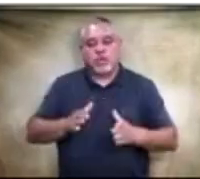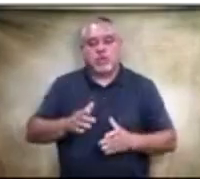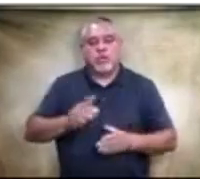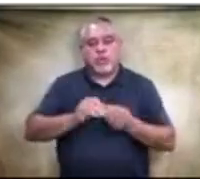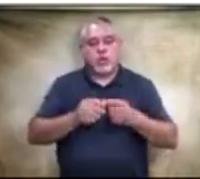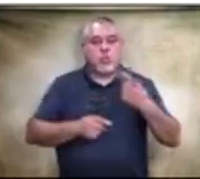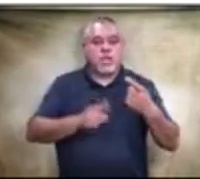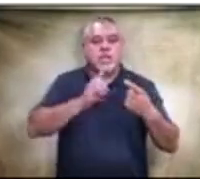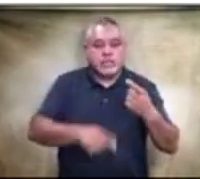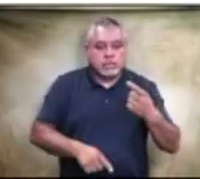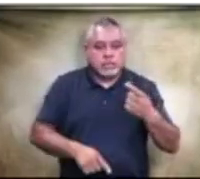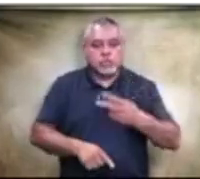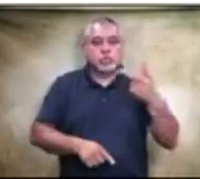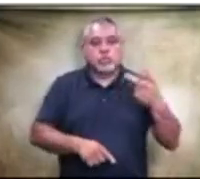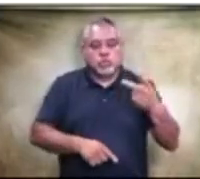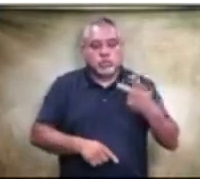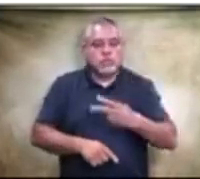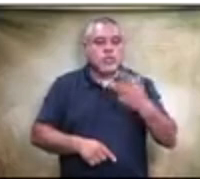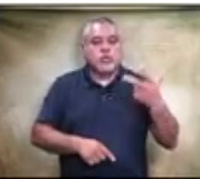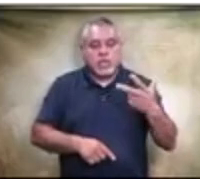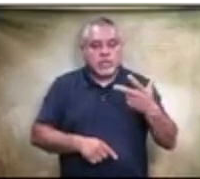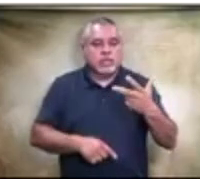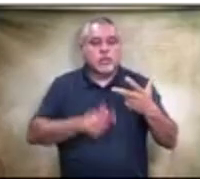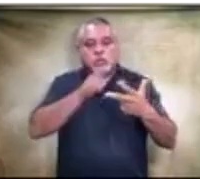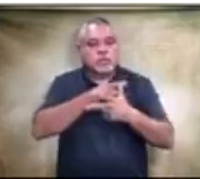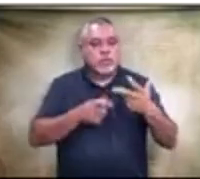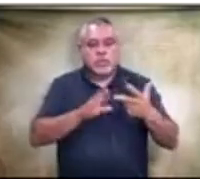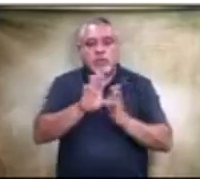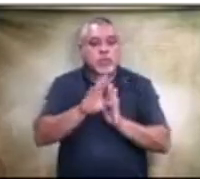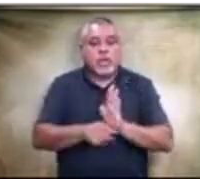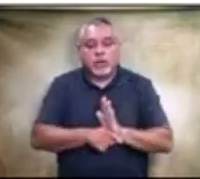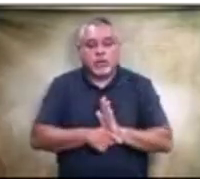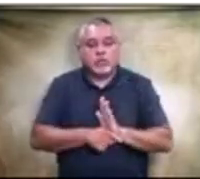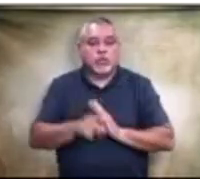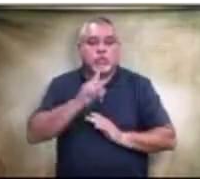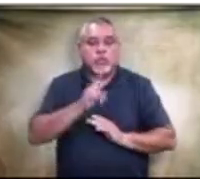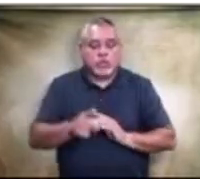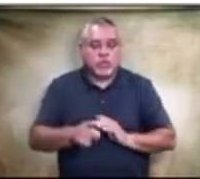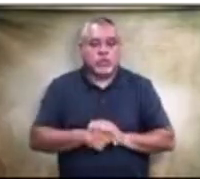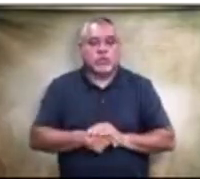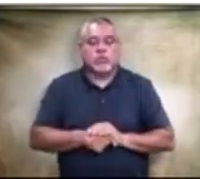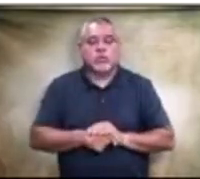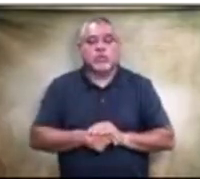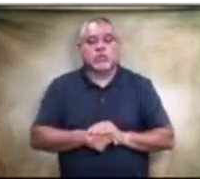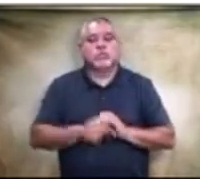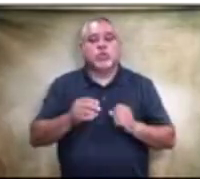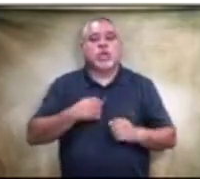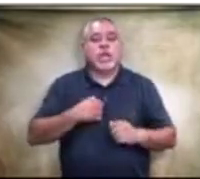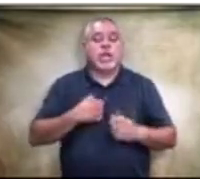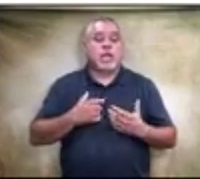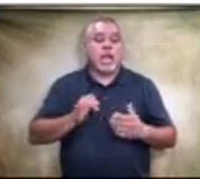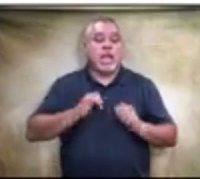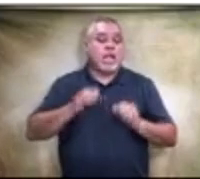is, number two is, and number three is, and what their backgrounds are so that I can